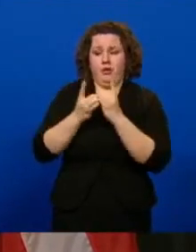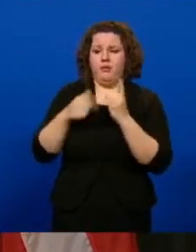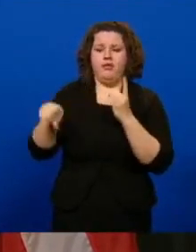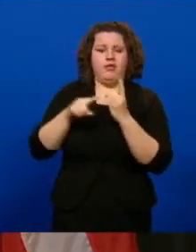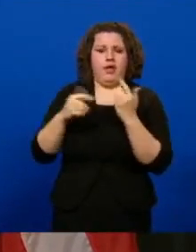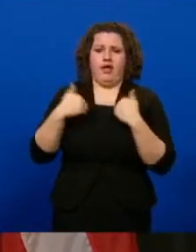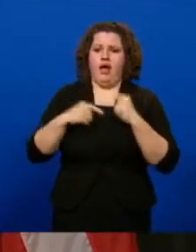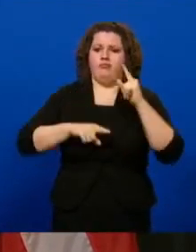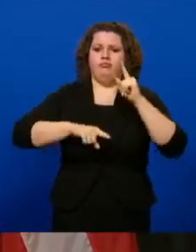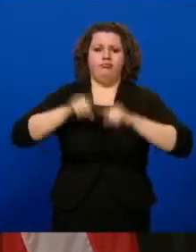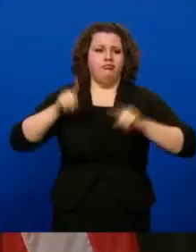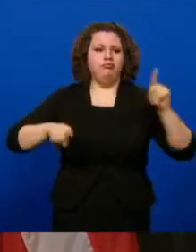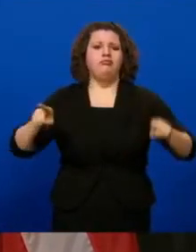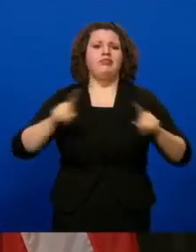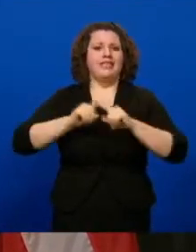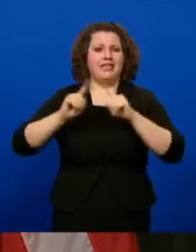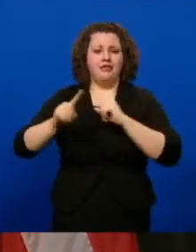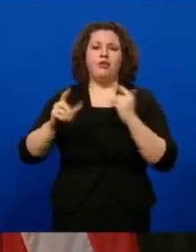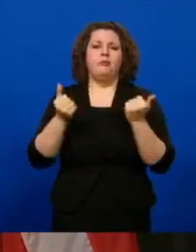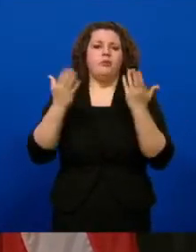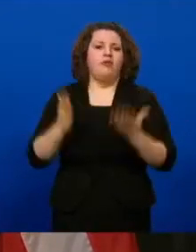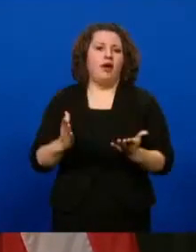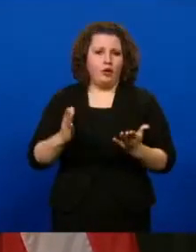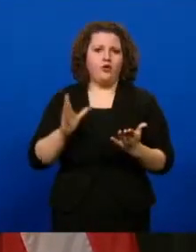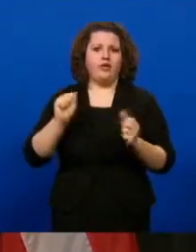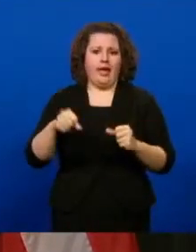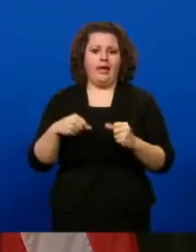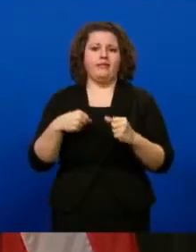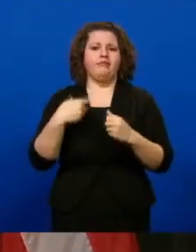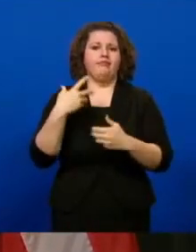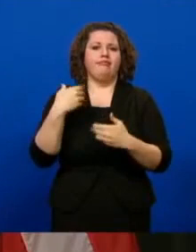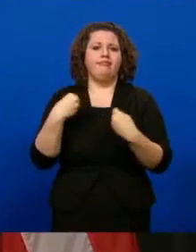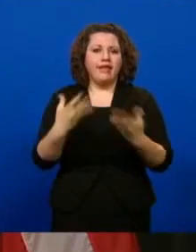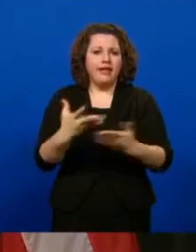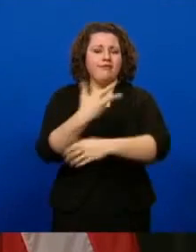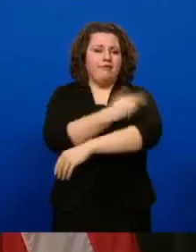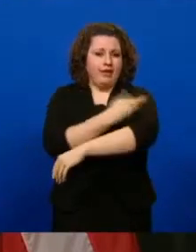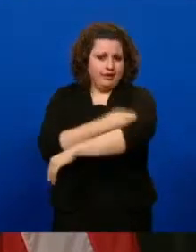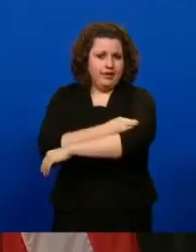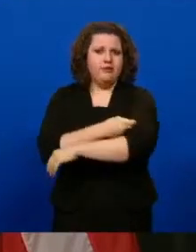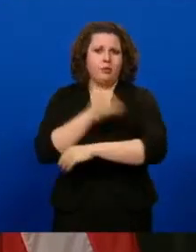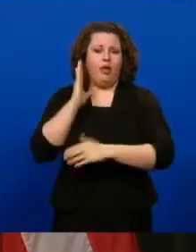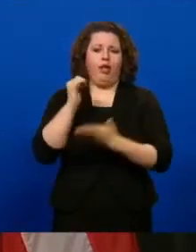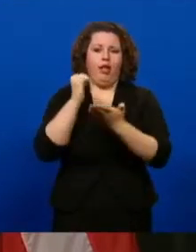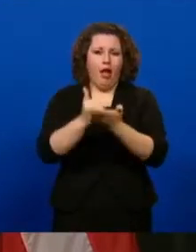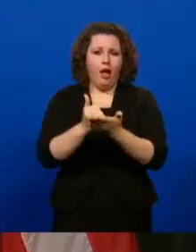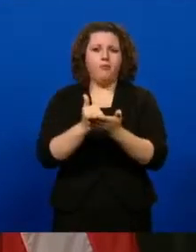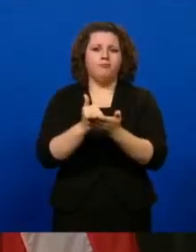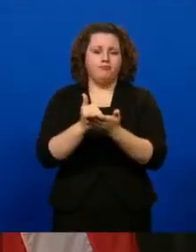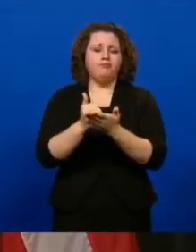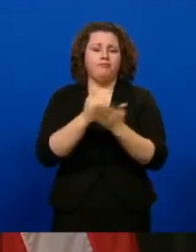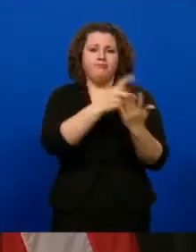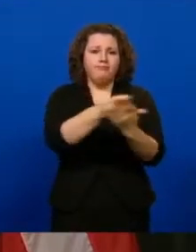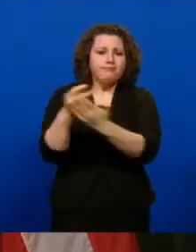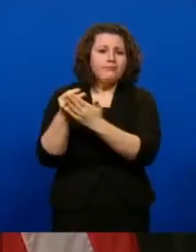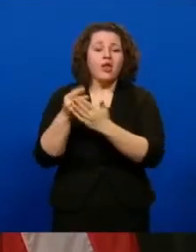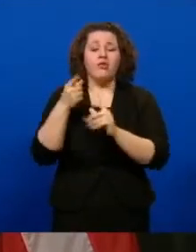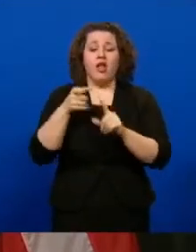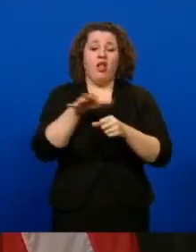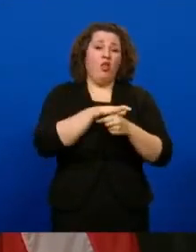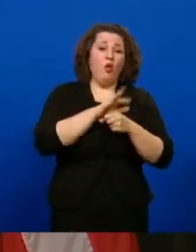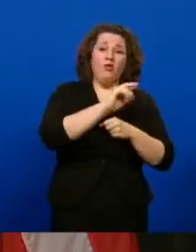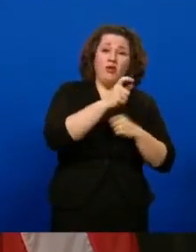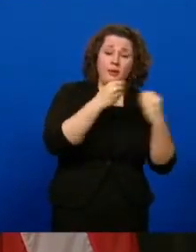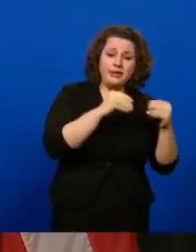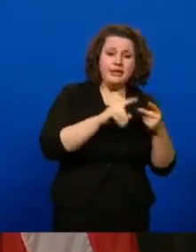variety of vaccine providers and other resources to assist in the expanded vaccination effort, from local pharmacies